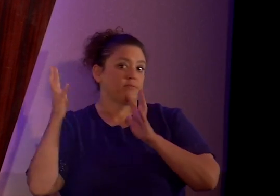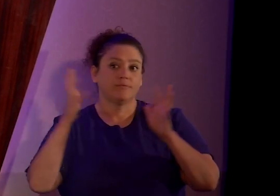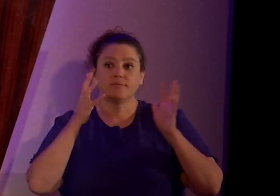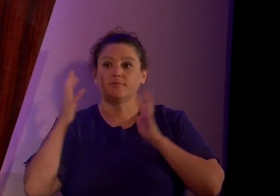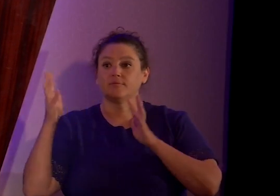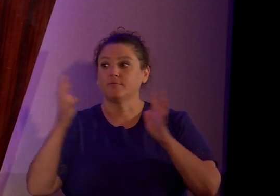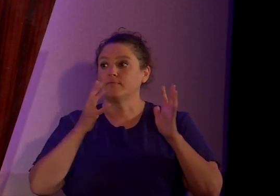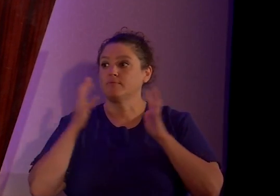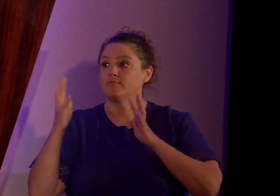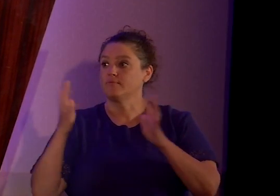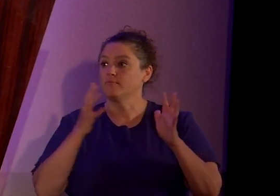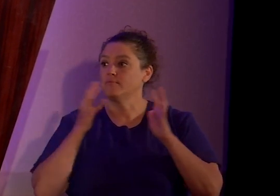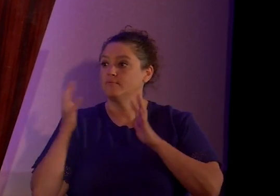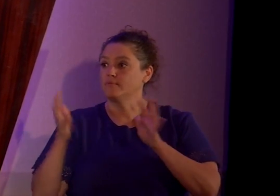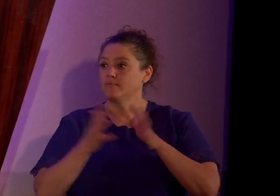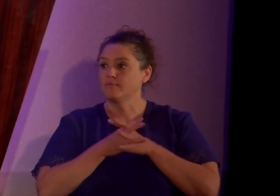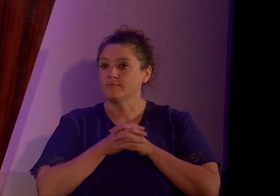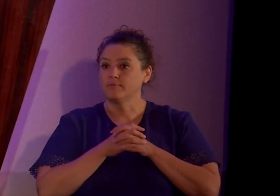All right.